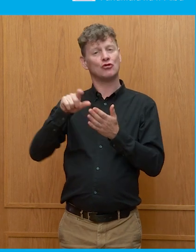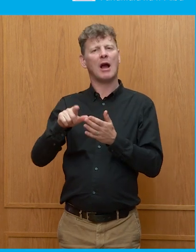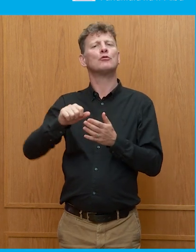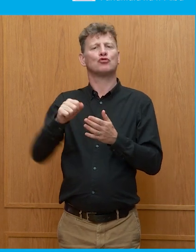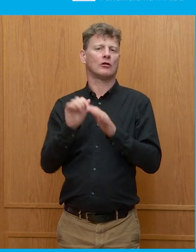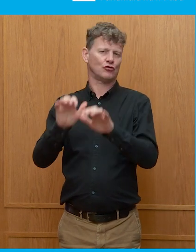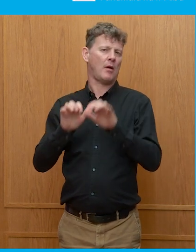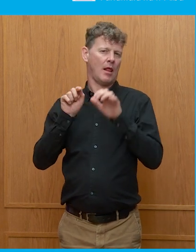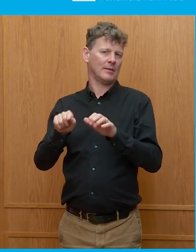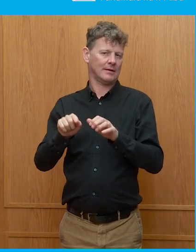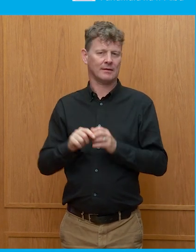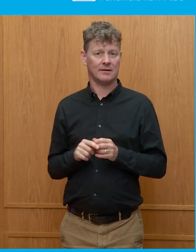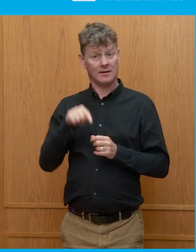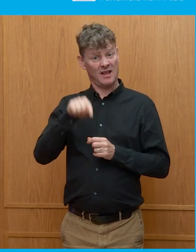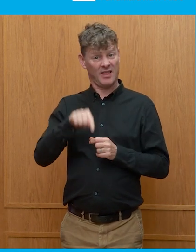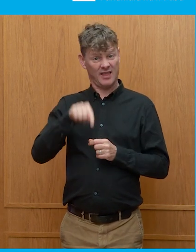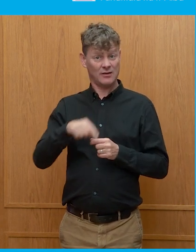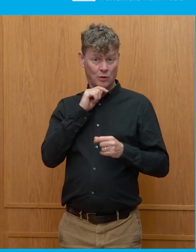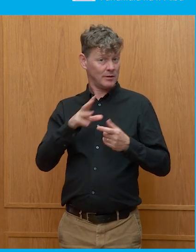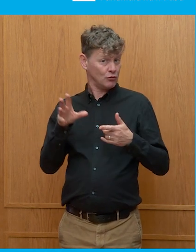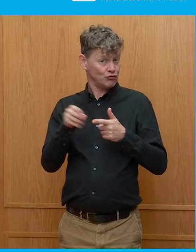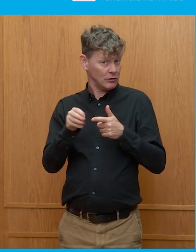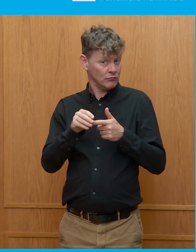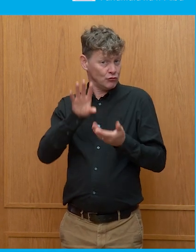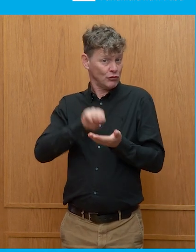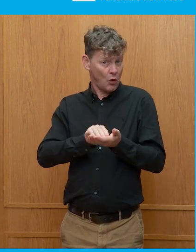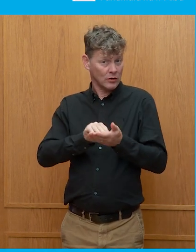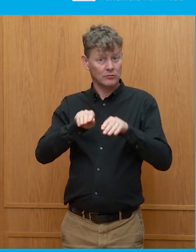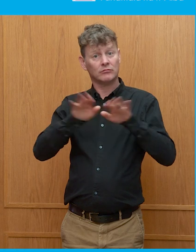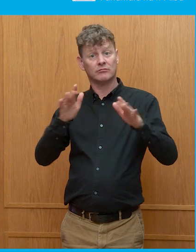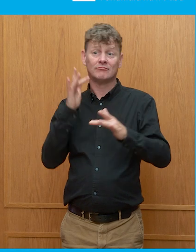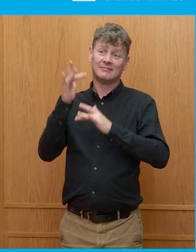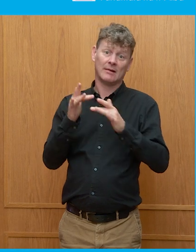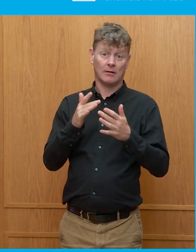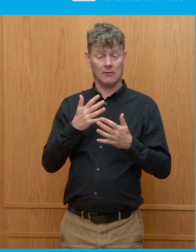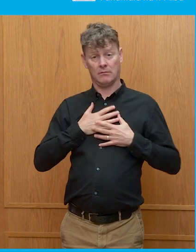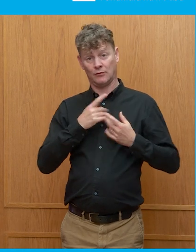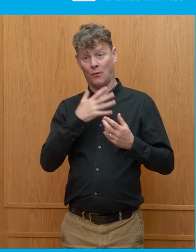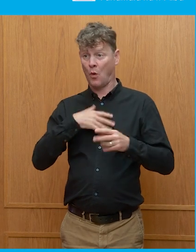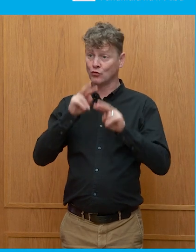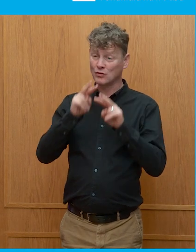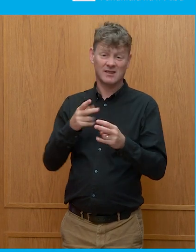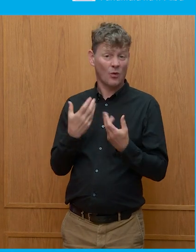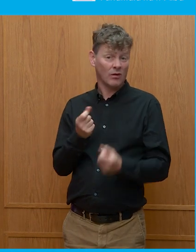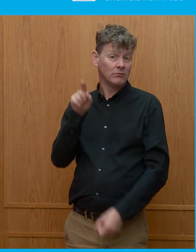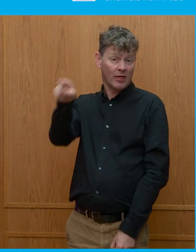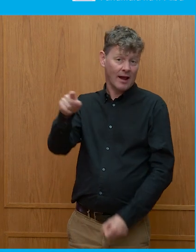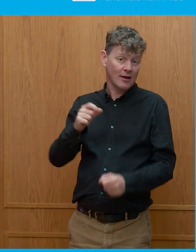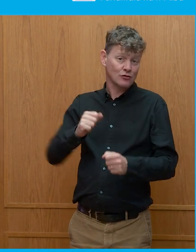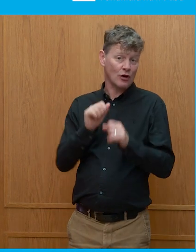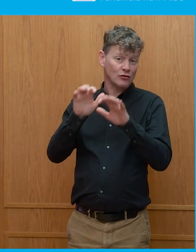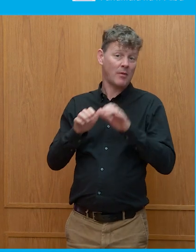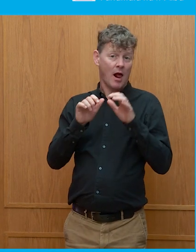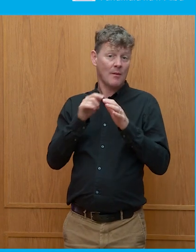And this session is being recorded and will be available, whether people want to see it or not, on the Scottish Parliament's YouTube channel